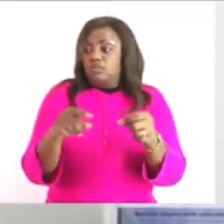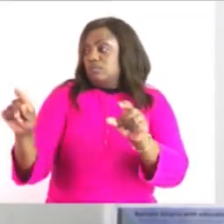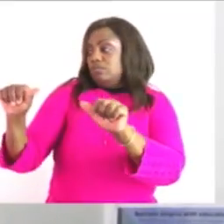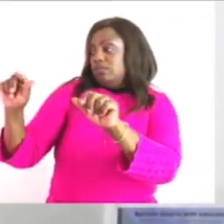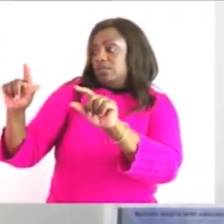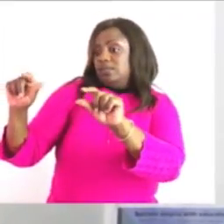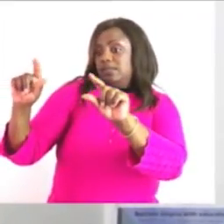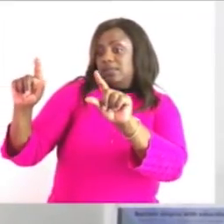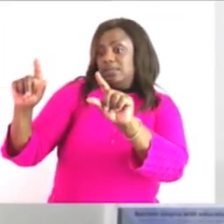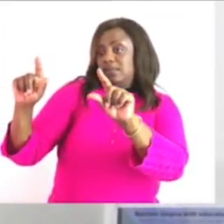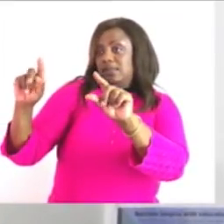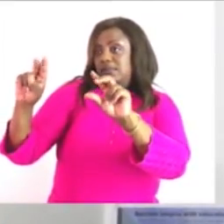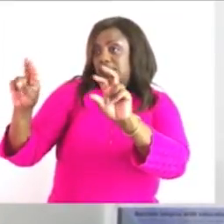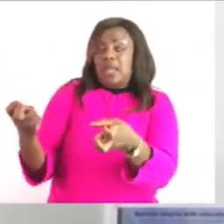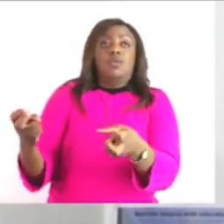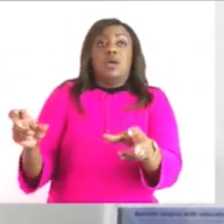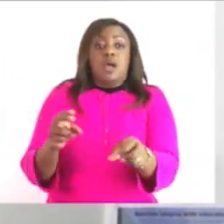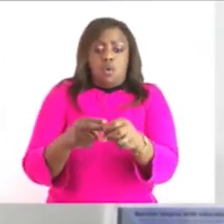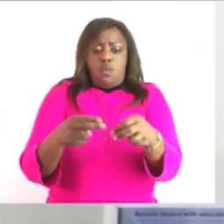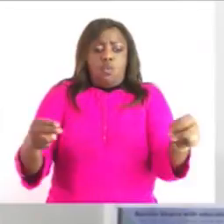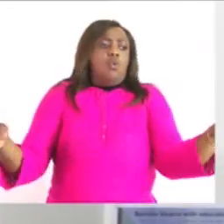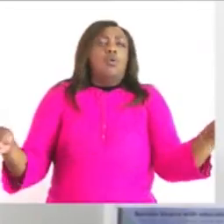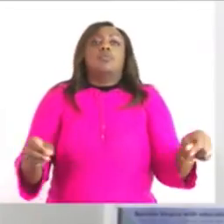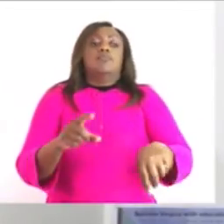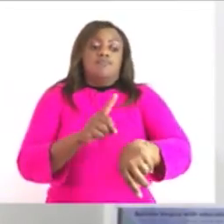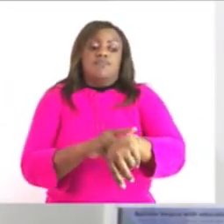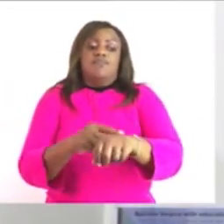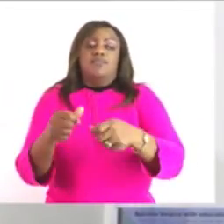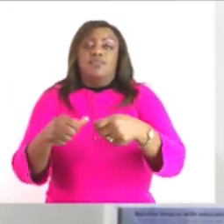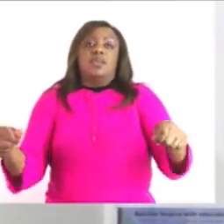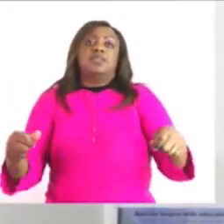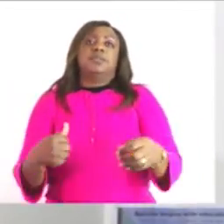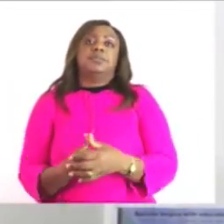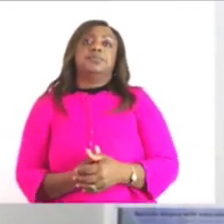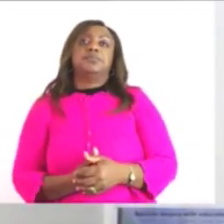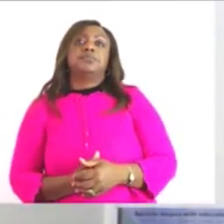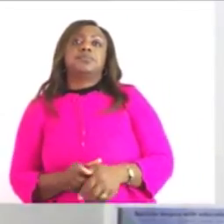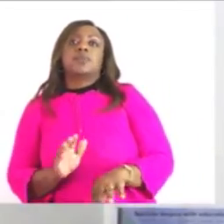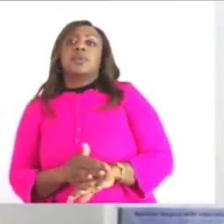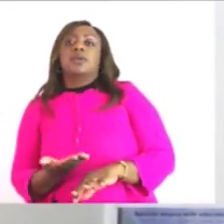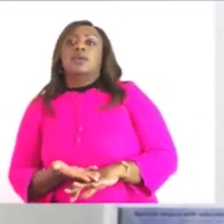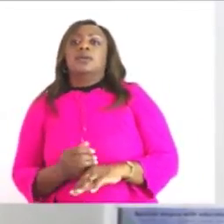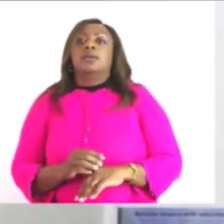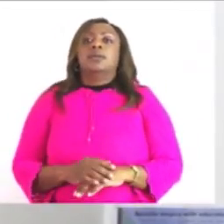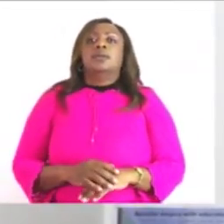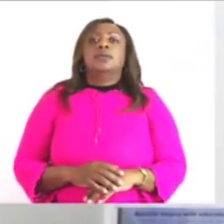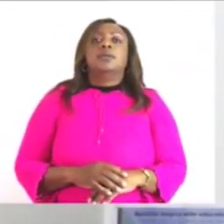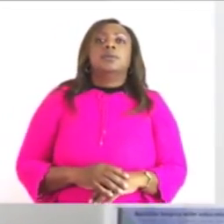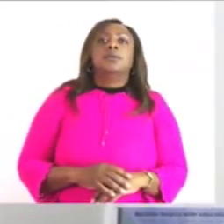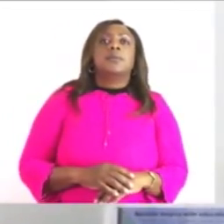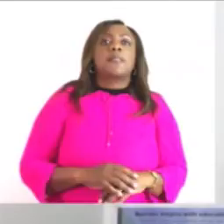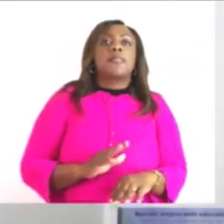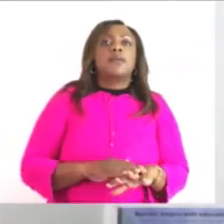work this one i'll give it to you to just give me any guess now we are going to measure this this